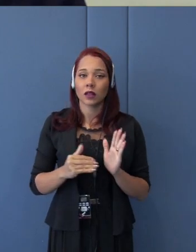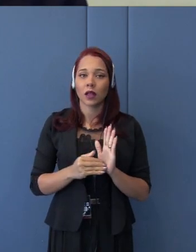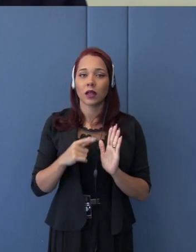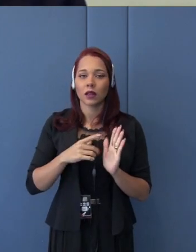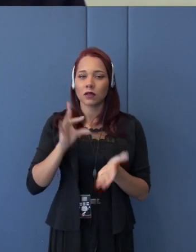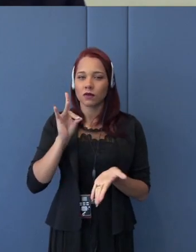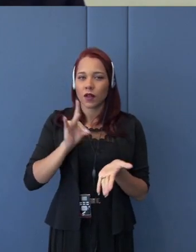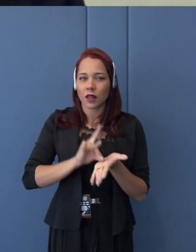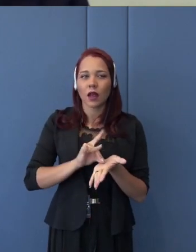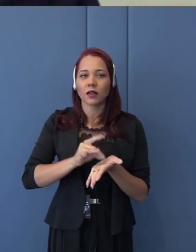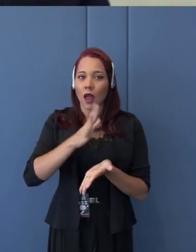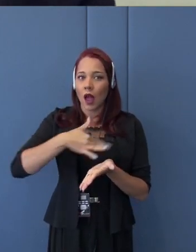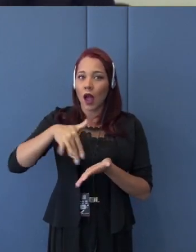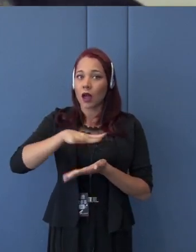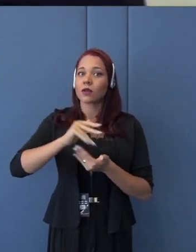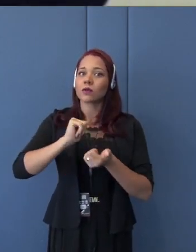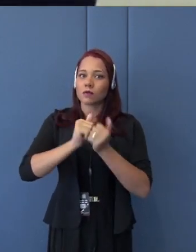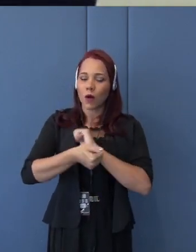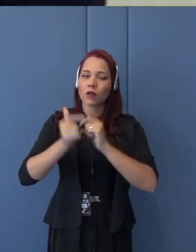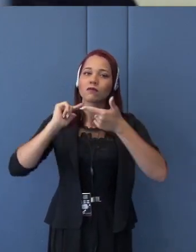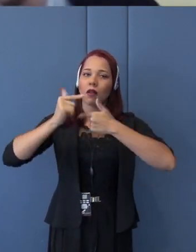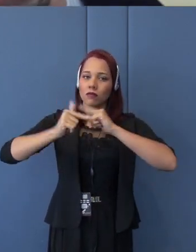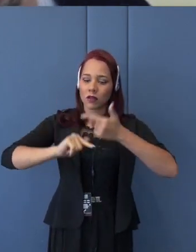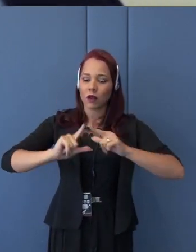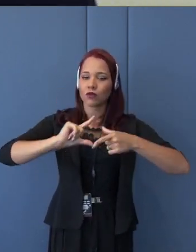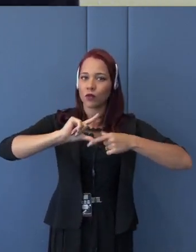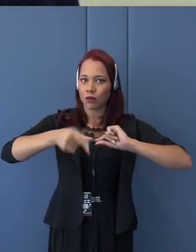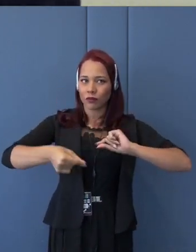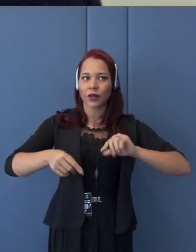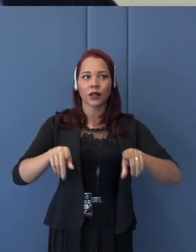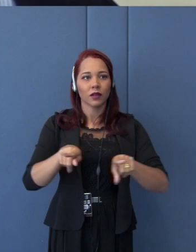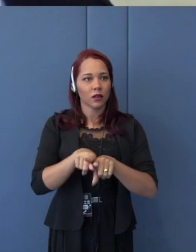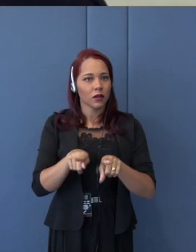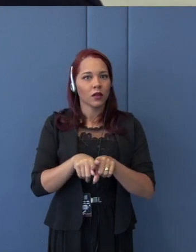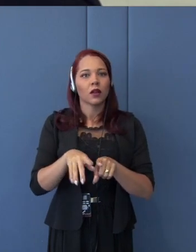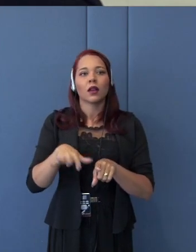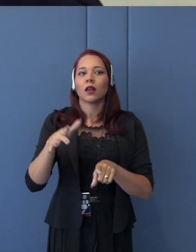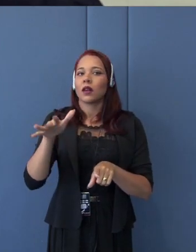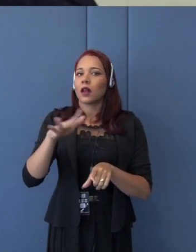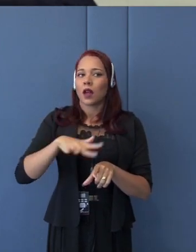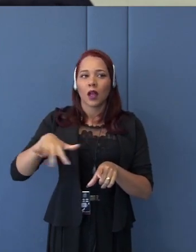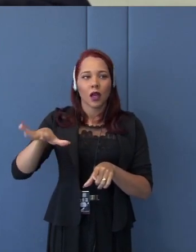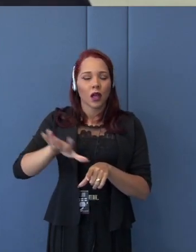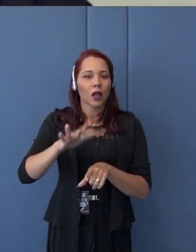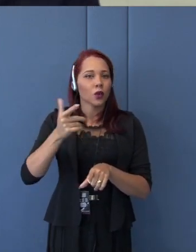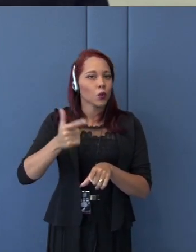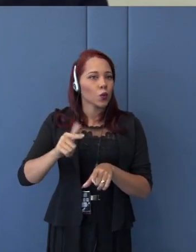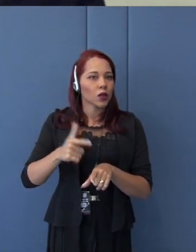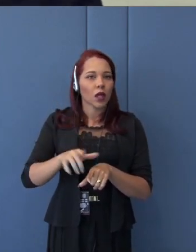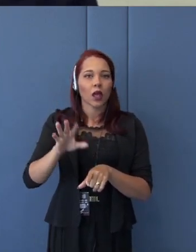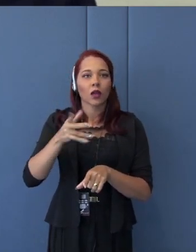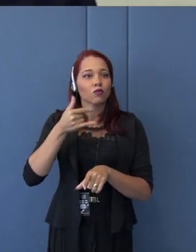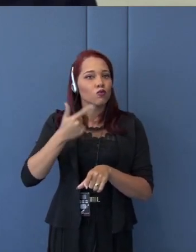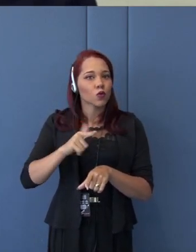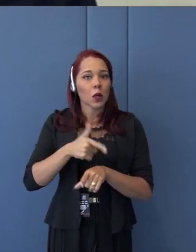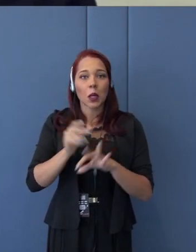is now taking place without any spectators. You know, usually there are about